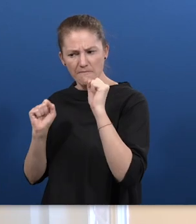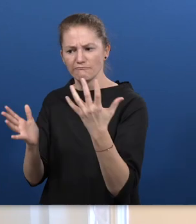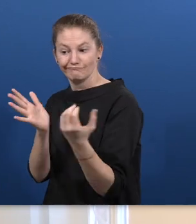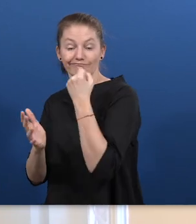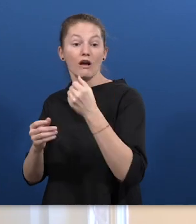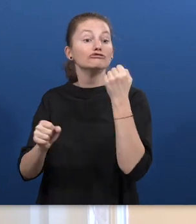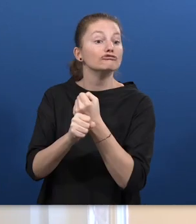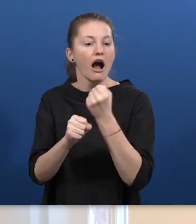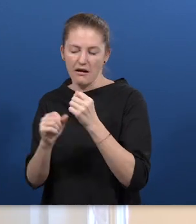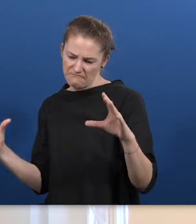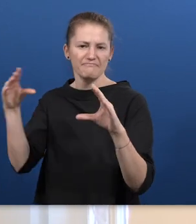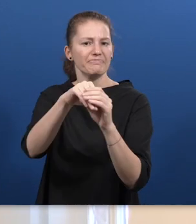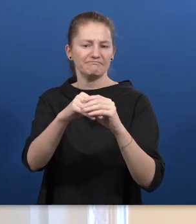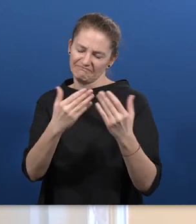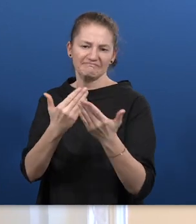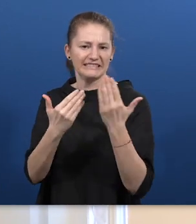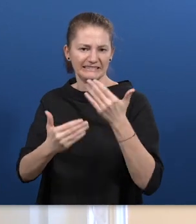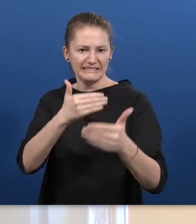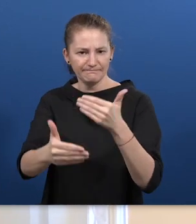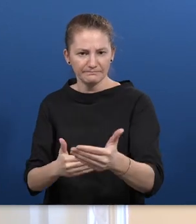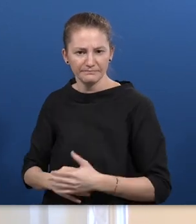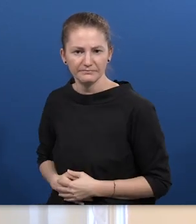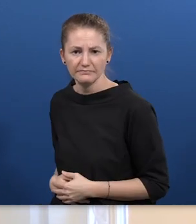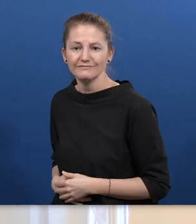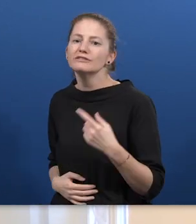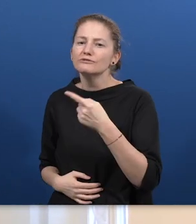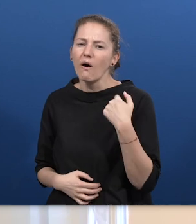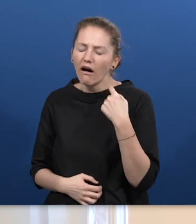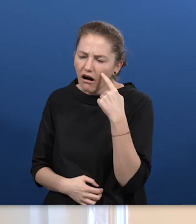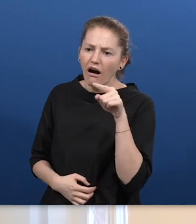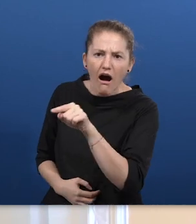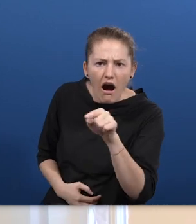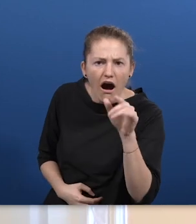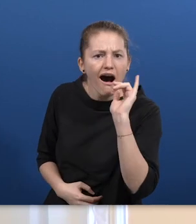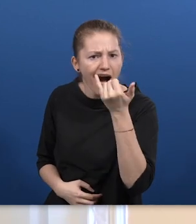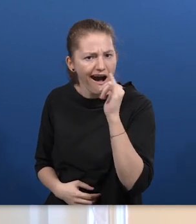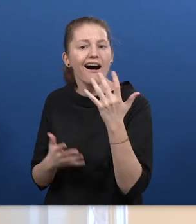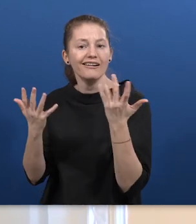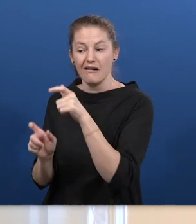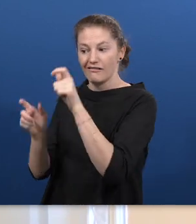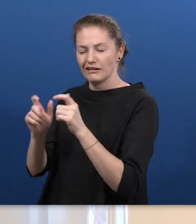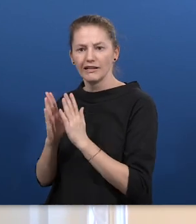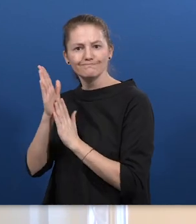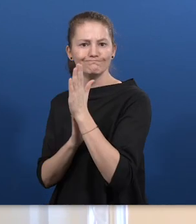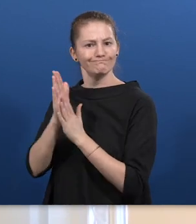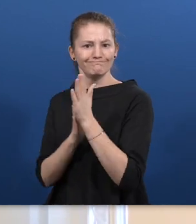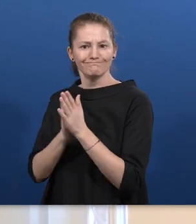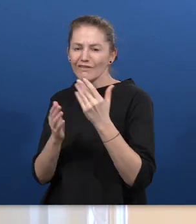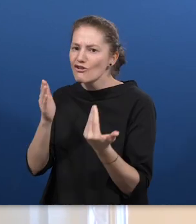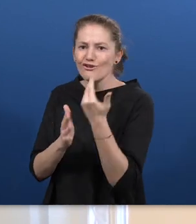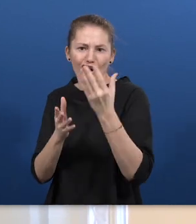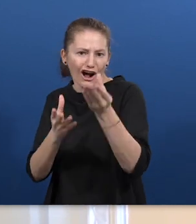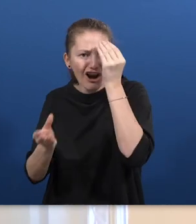chances to get a job at the first labour market. We discovered an increase in our participants' motivation to learn new